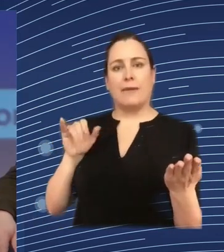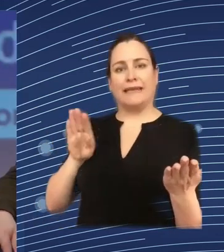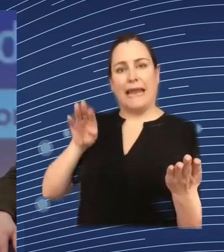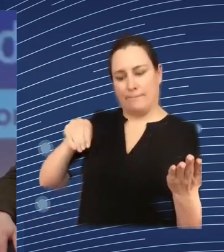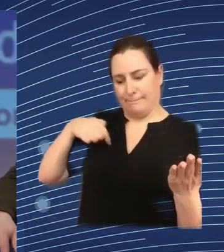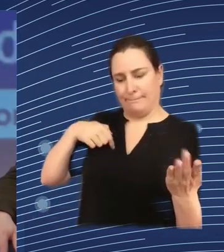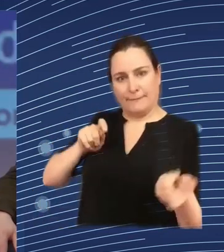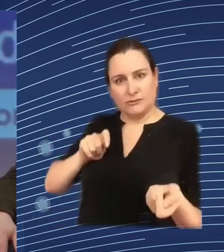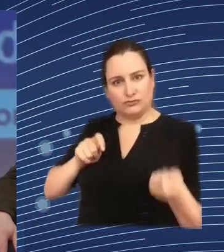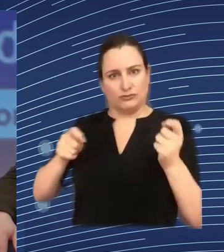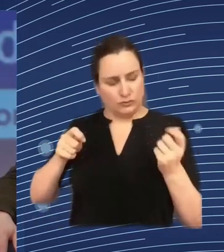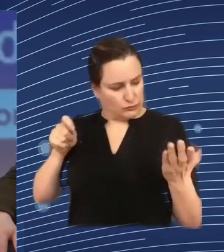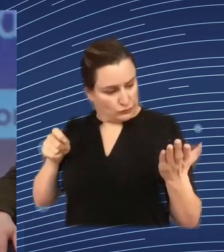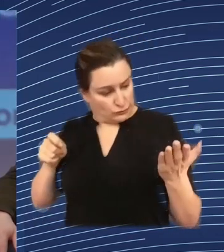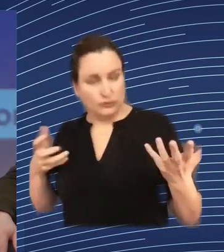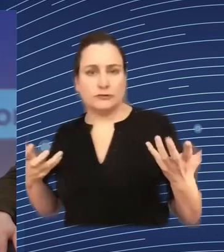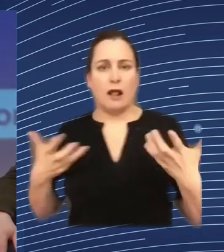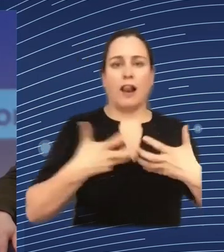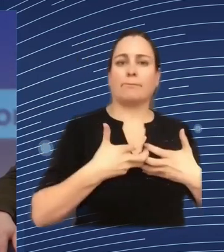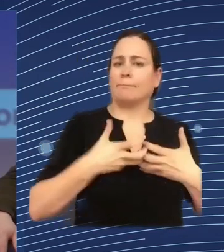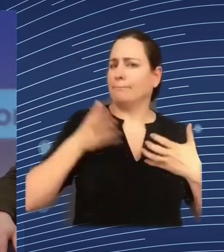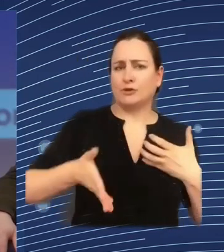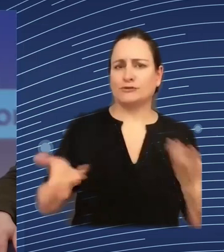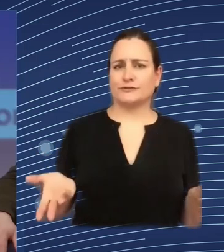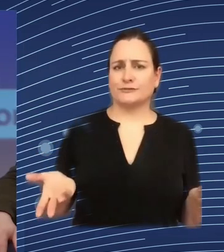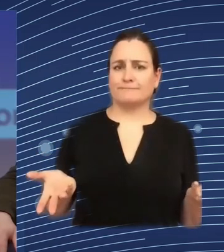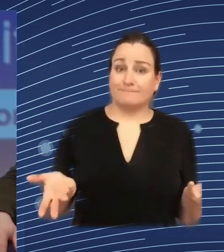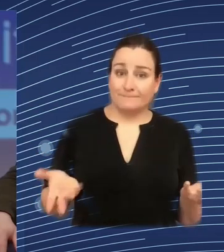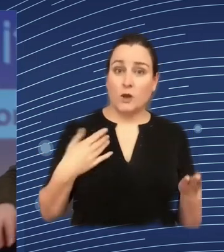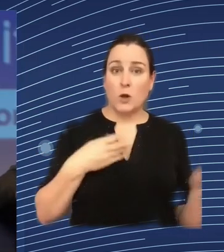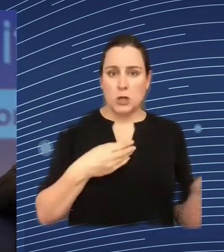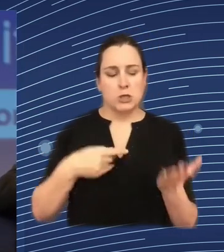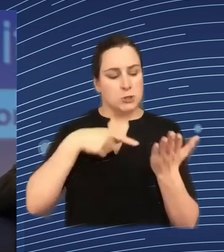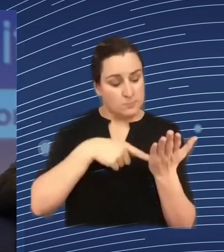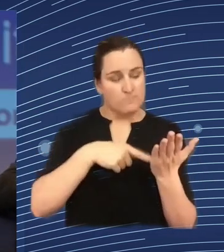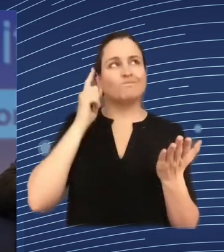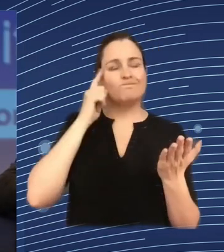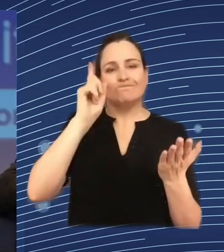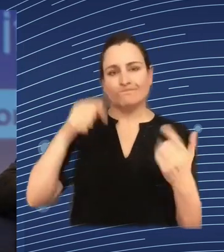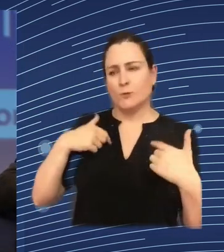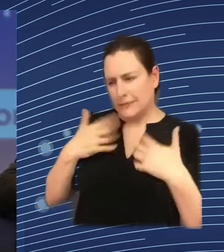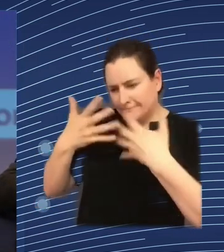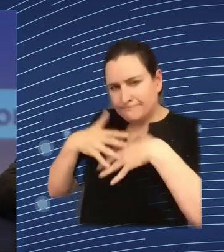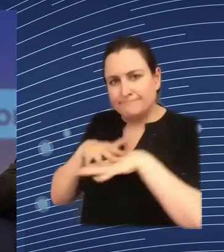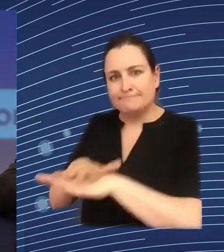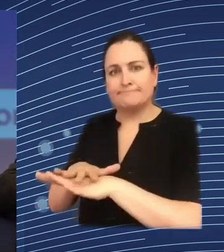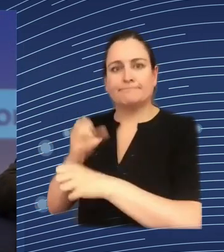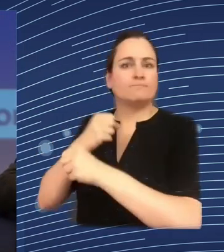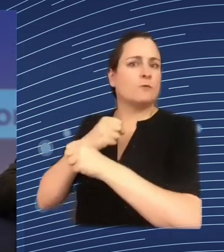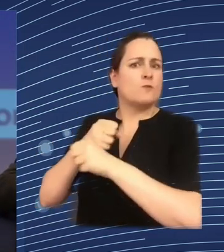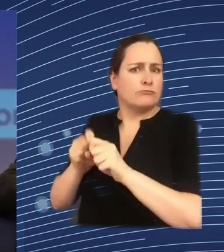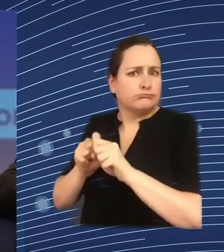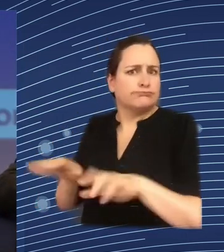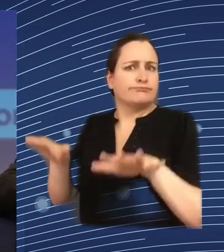and interpret it in the right way and then make sure that that's built into all of our technologies I think what's interesting is we